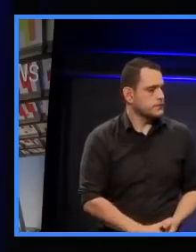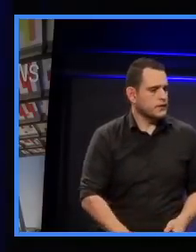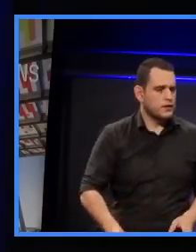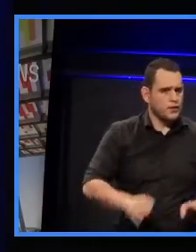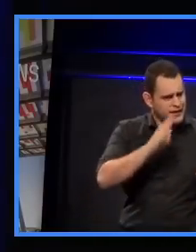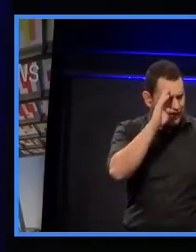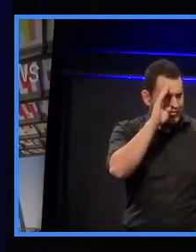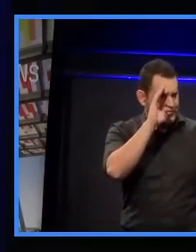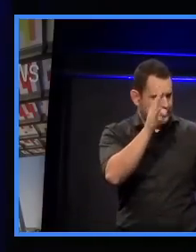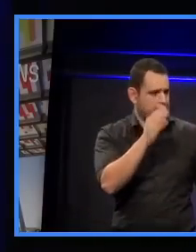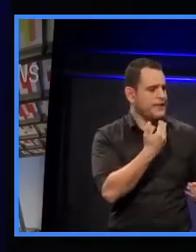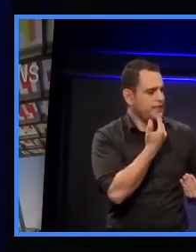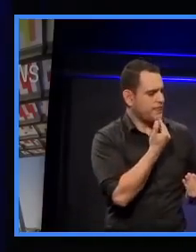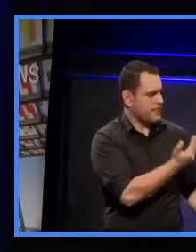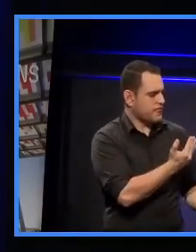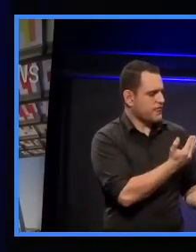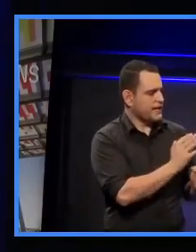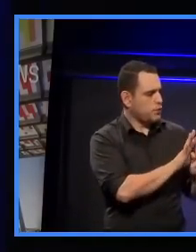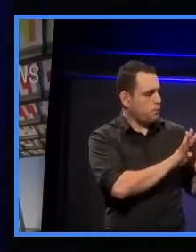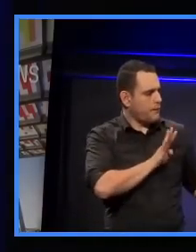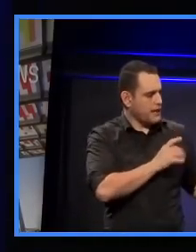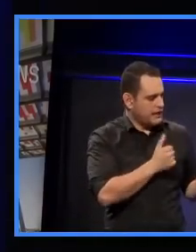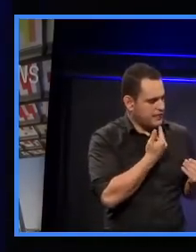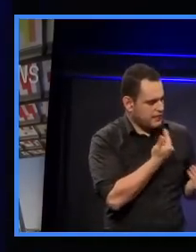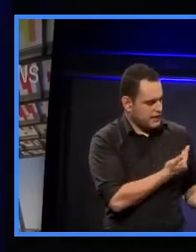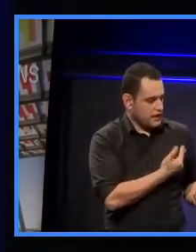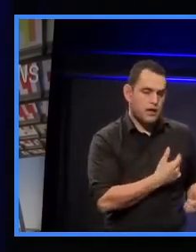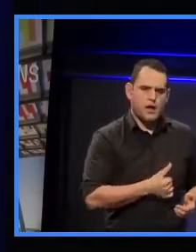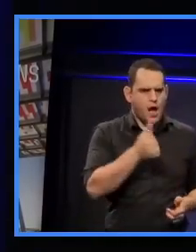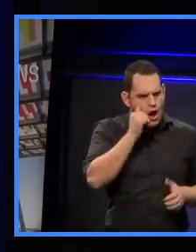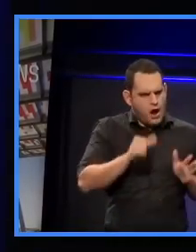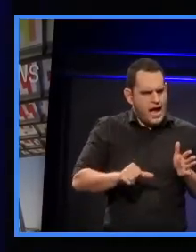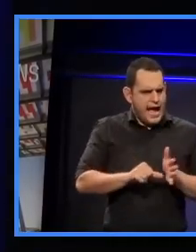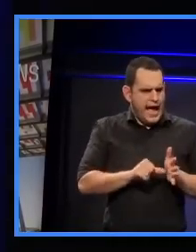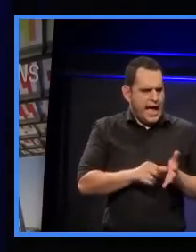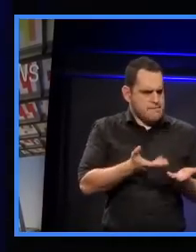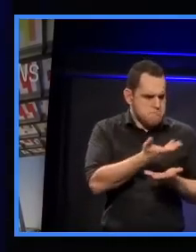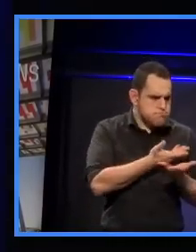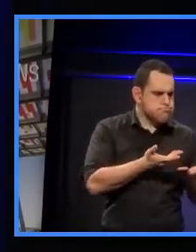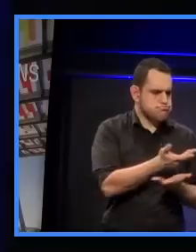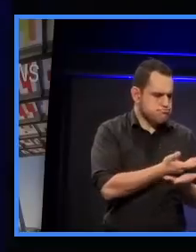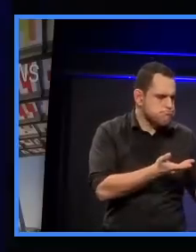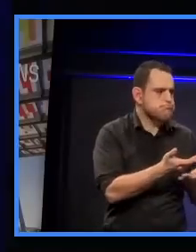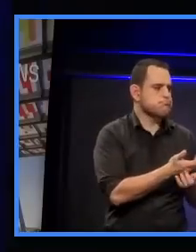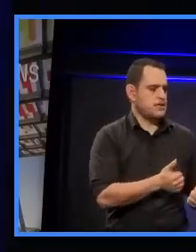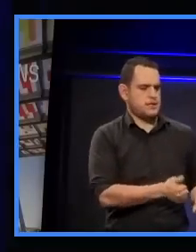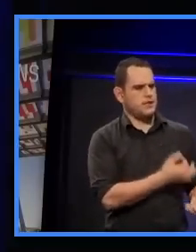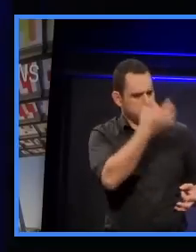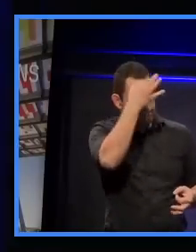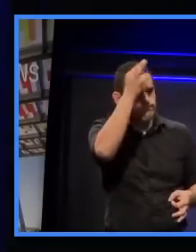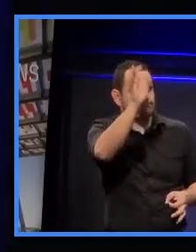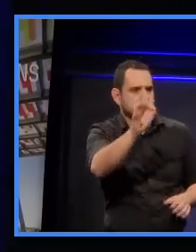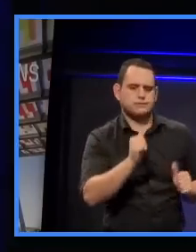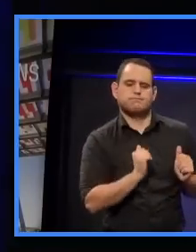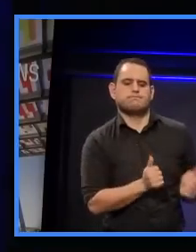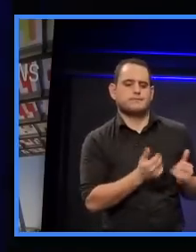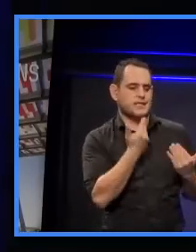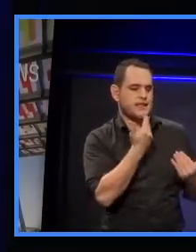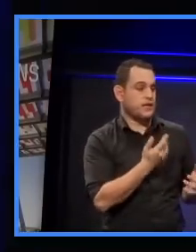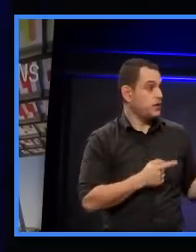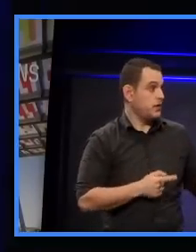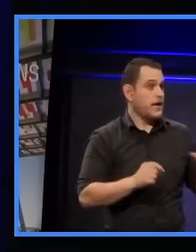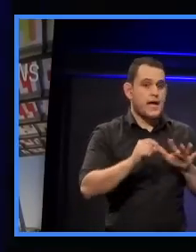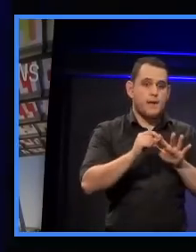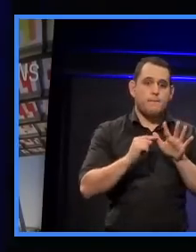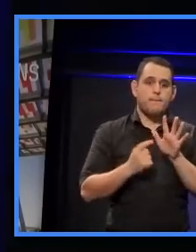you, panellists. It's always a difficult thing to manufacture and to manage, but I think – thank you very much for your thoughts. I'll let